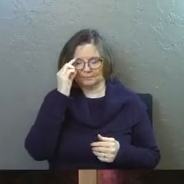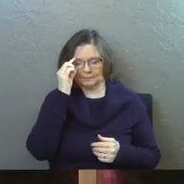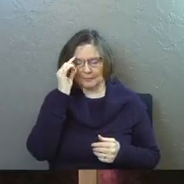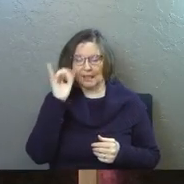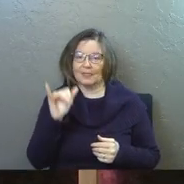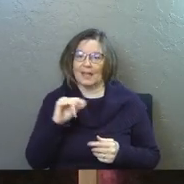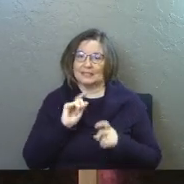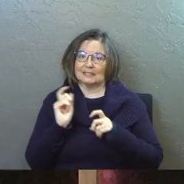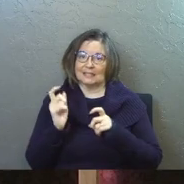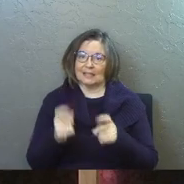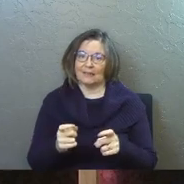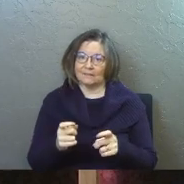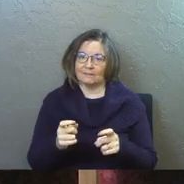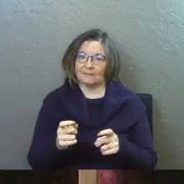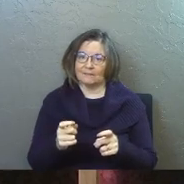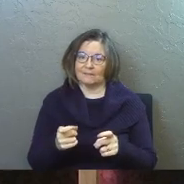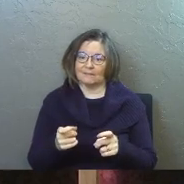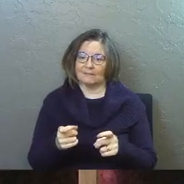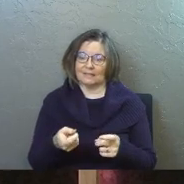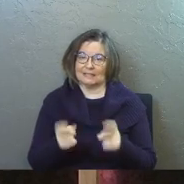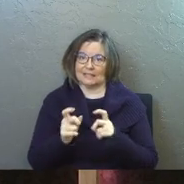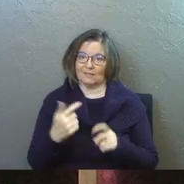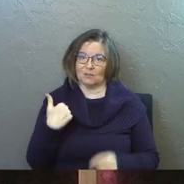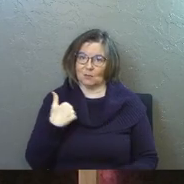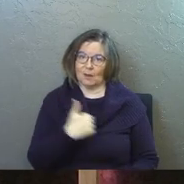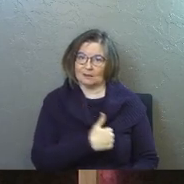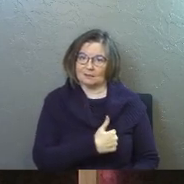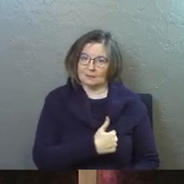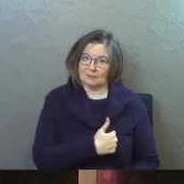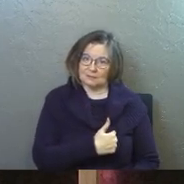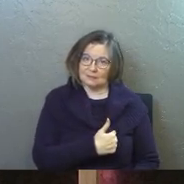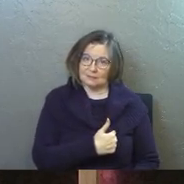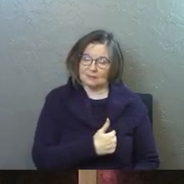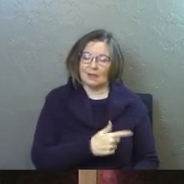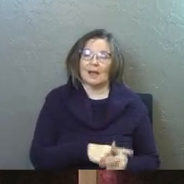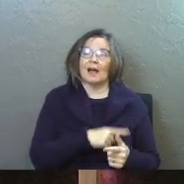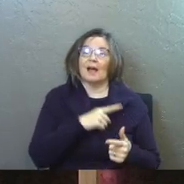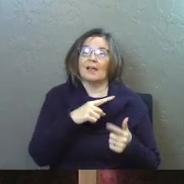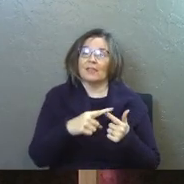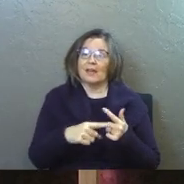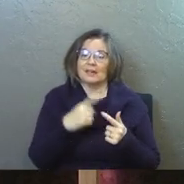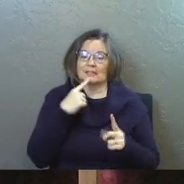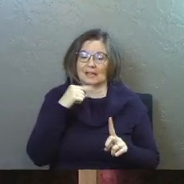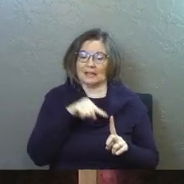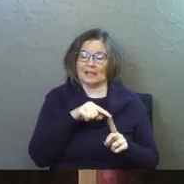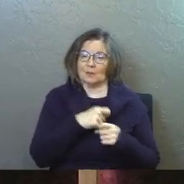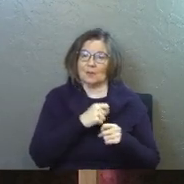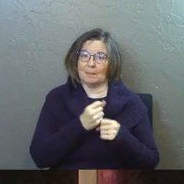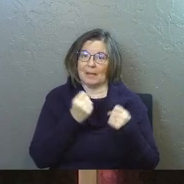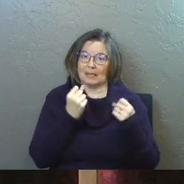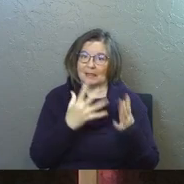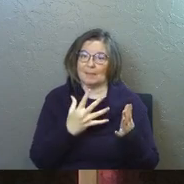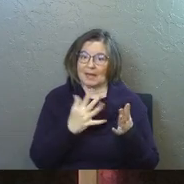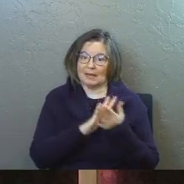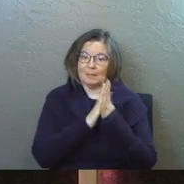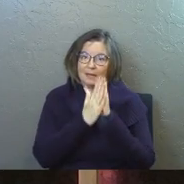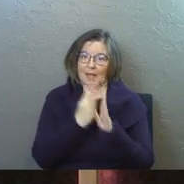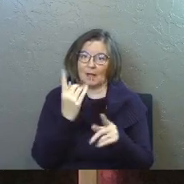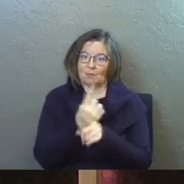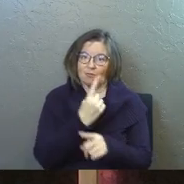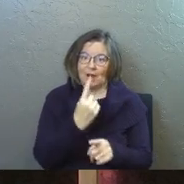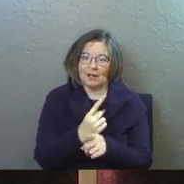That's the gift that he's given to us. And then it says, he's going to make the many accounted righteous.